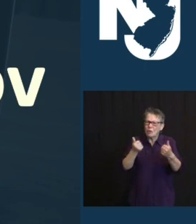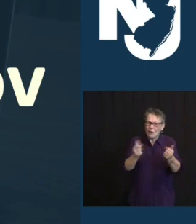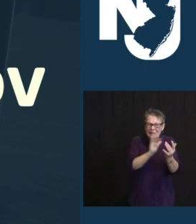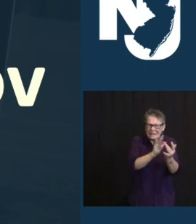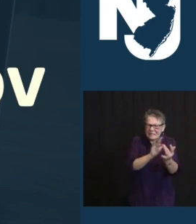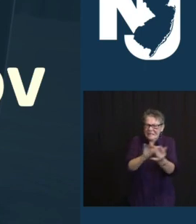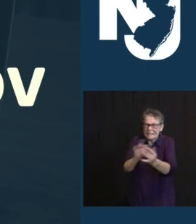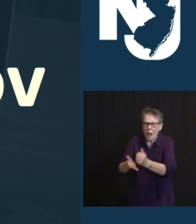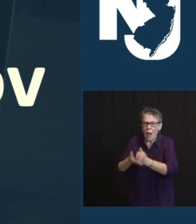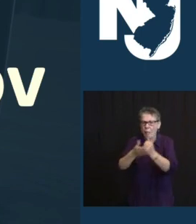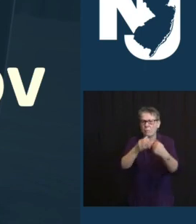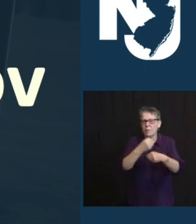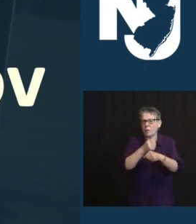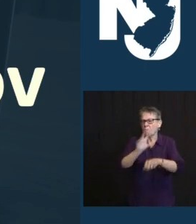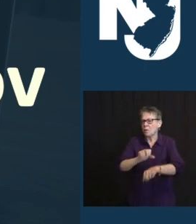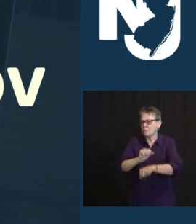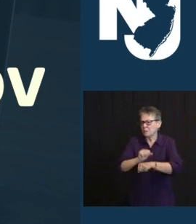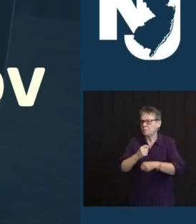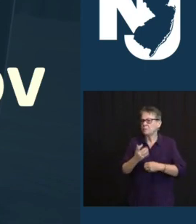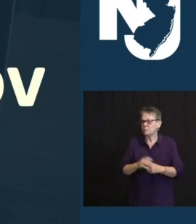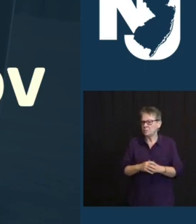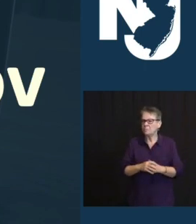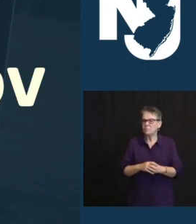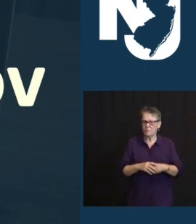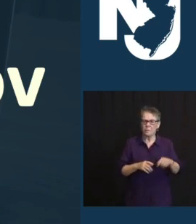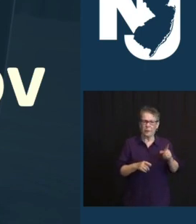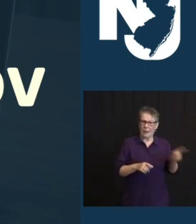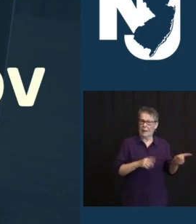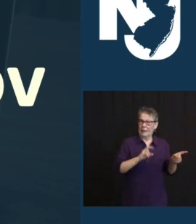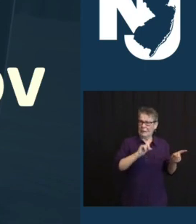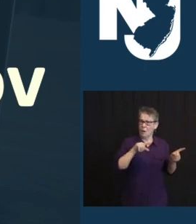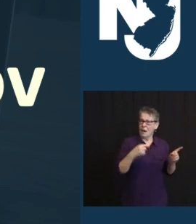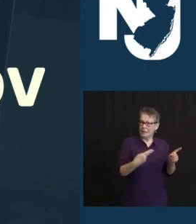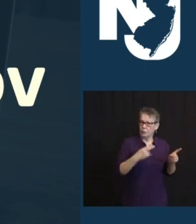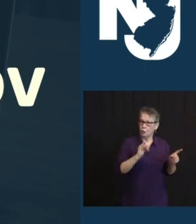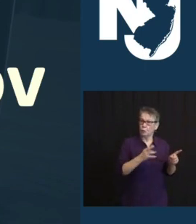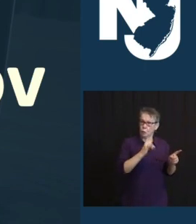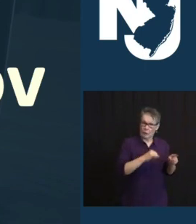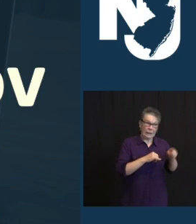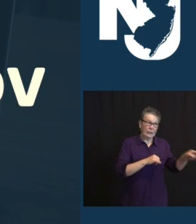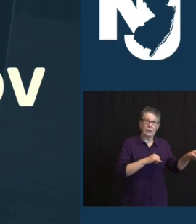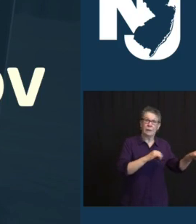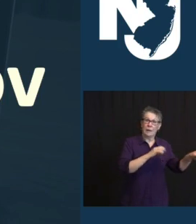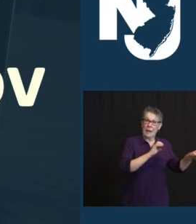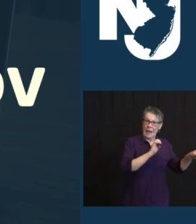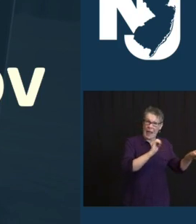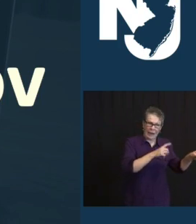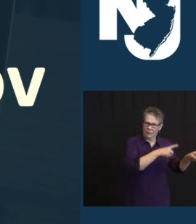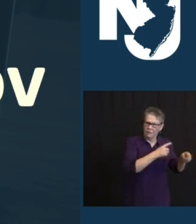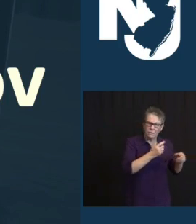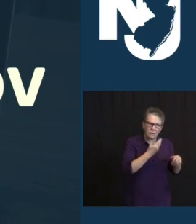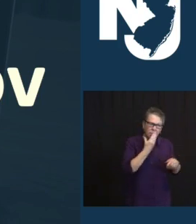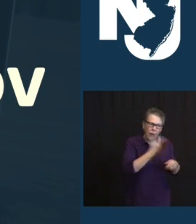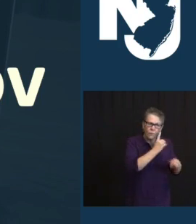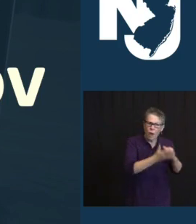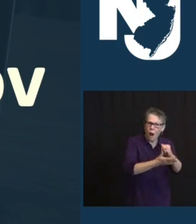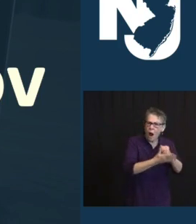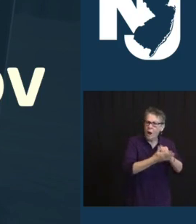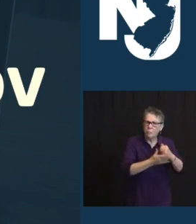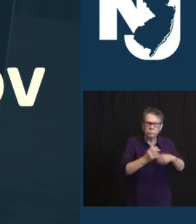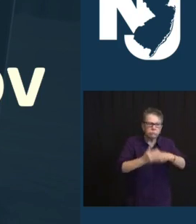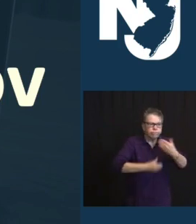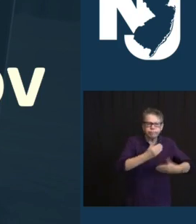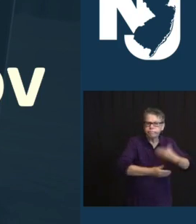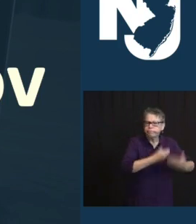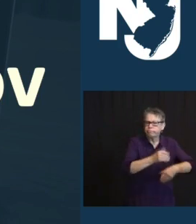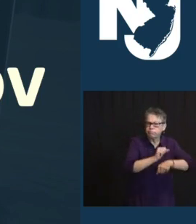HAVE WORKED TIREDELESSLY NOW FOR WELL OVER A YEAR, AND AGAIN, THIS THURSDAY, WE MARKED THE FIRST ANNIVERSARY OF